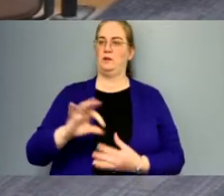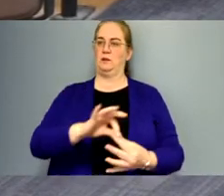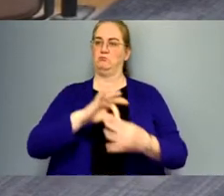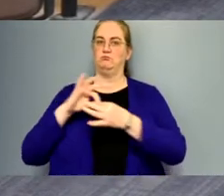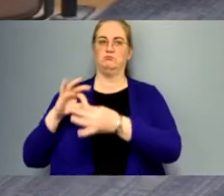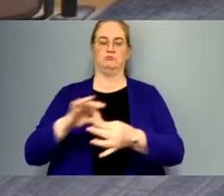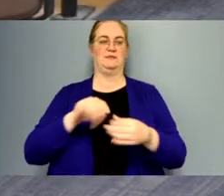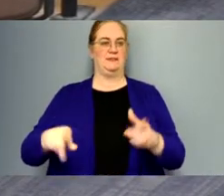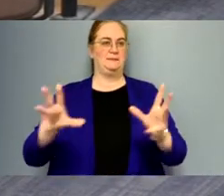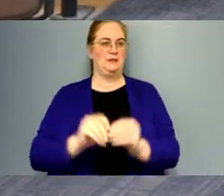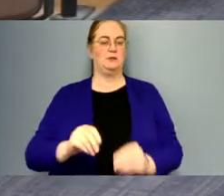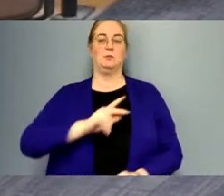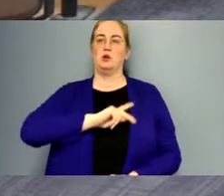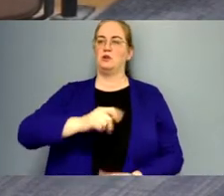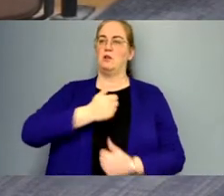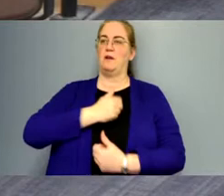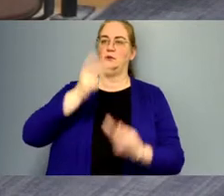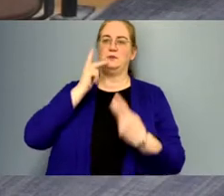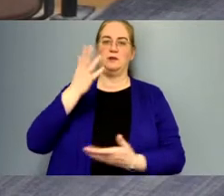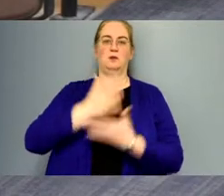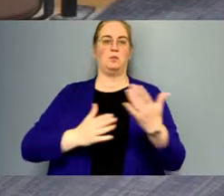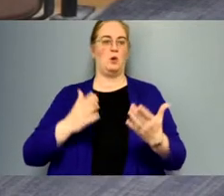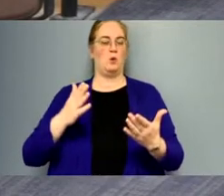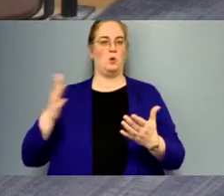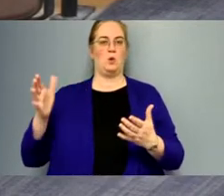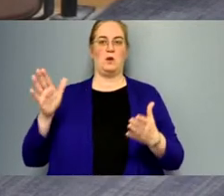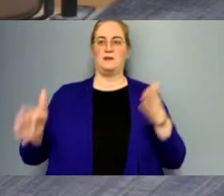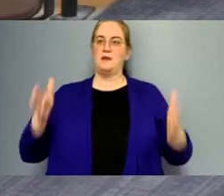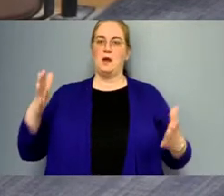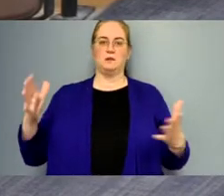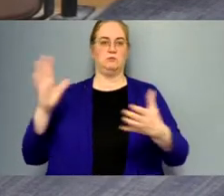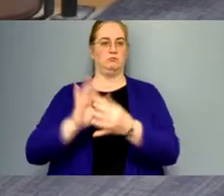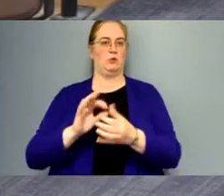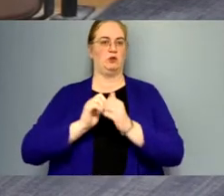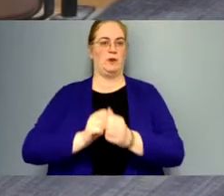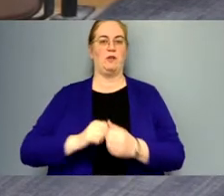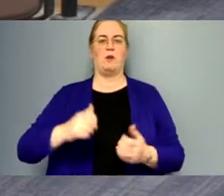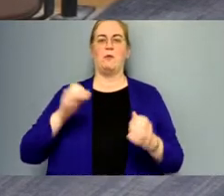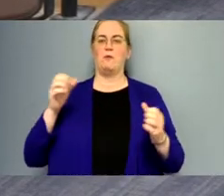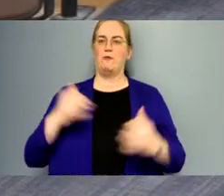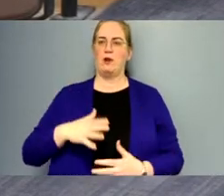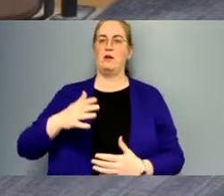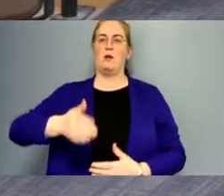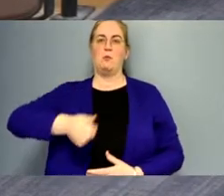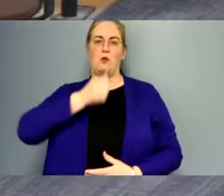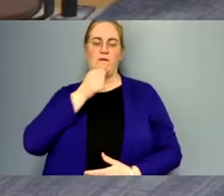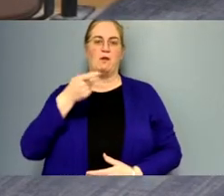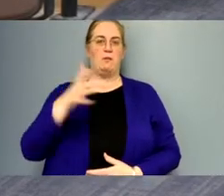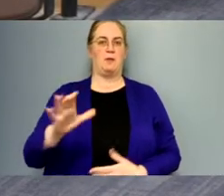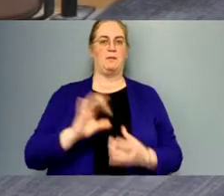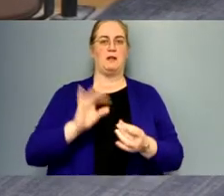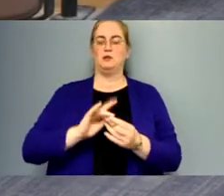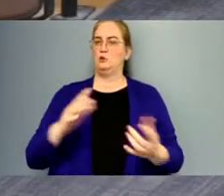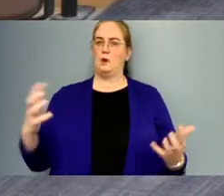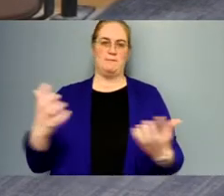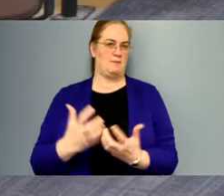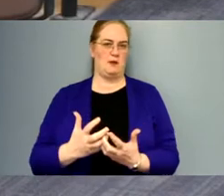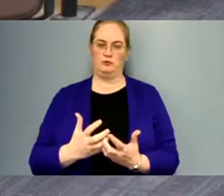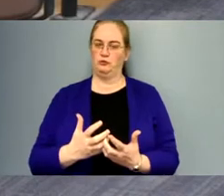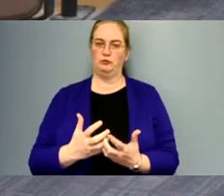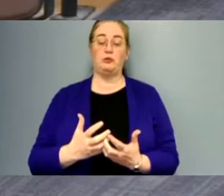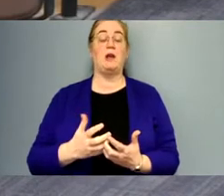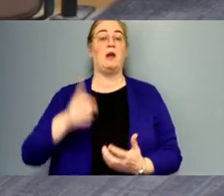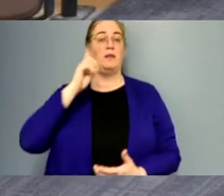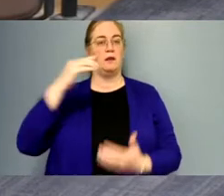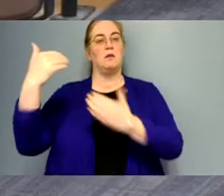at these meetings. Personally, I would love to see both sides working together. I'm afraid that private and public messaging do not match up however and I think